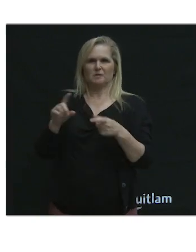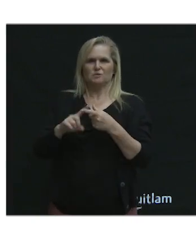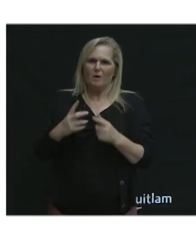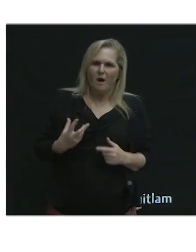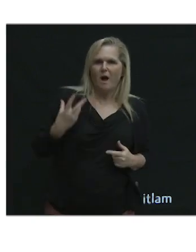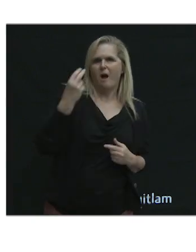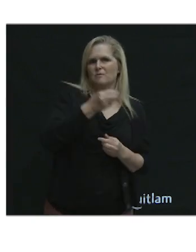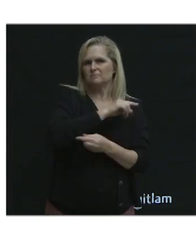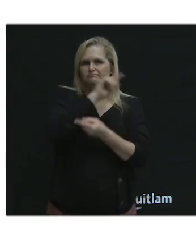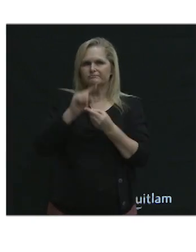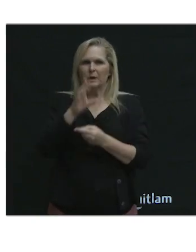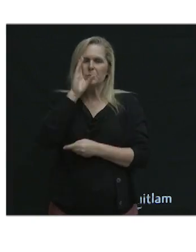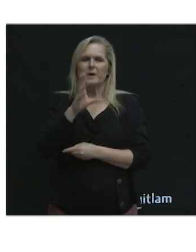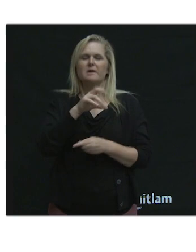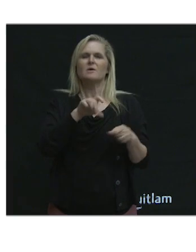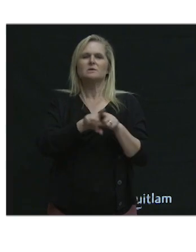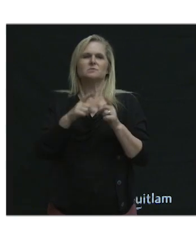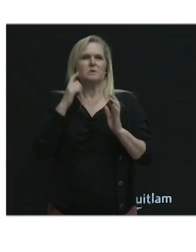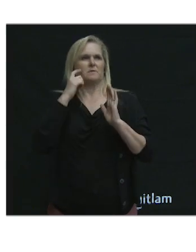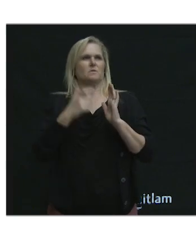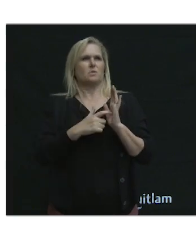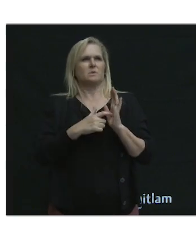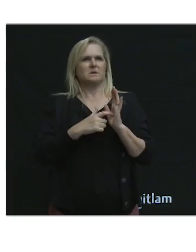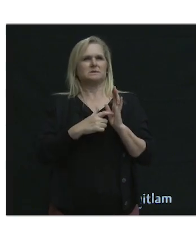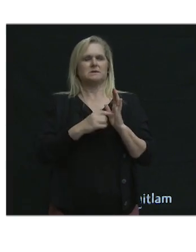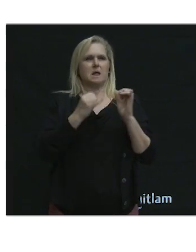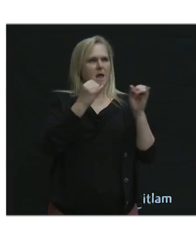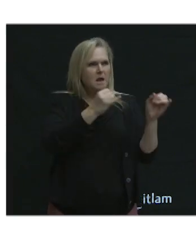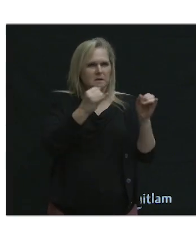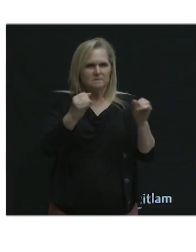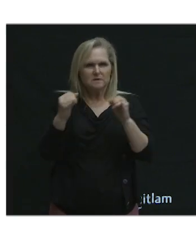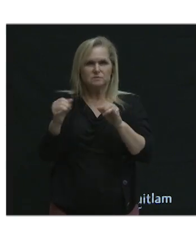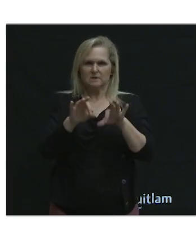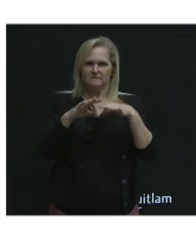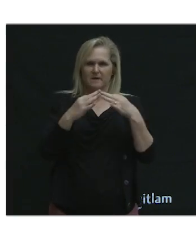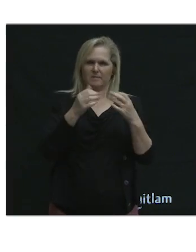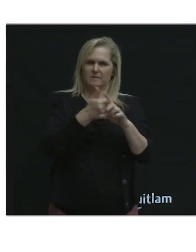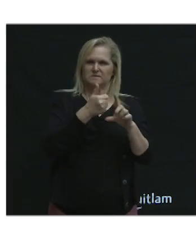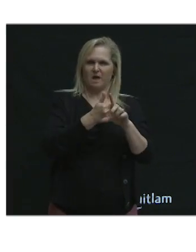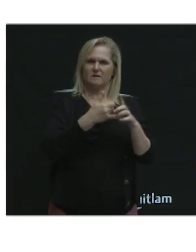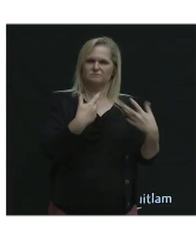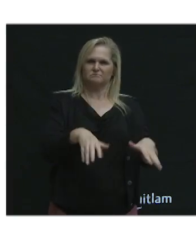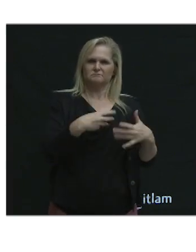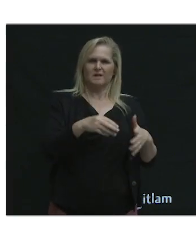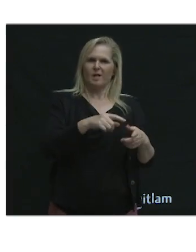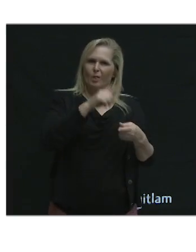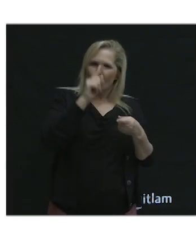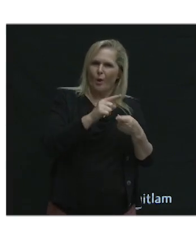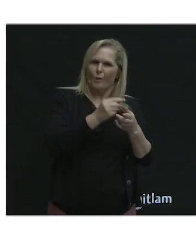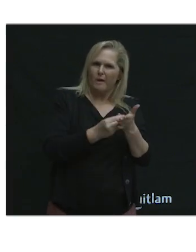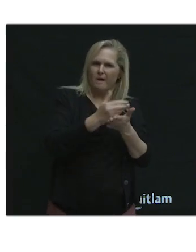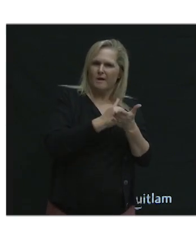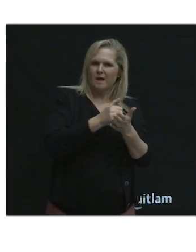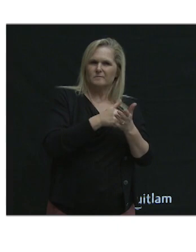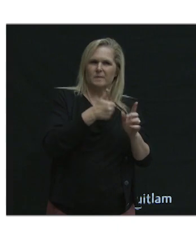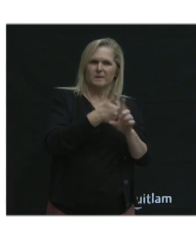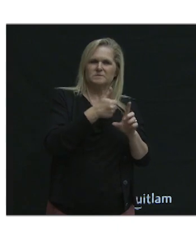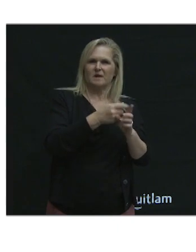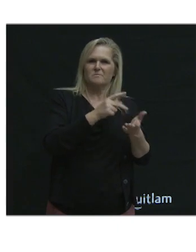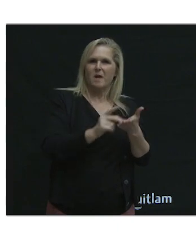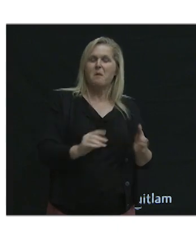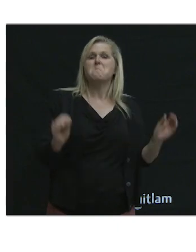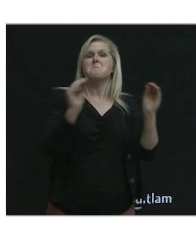We have also seen how individuals and families who are low income actually could end up paying more for